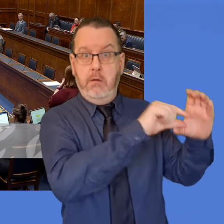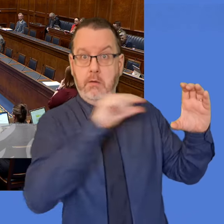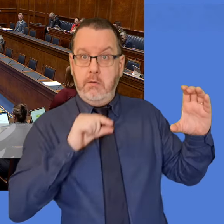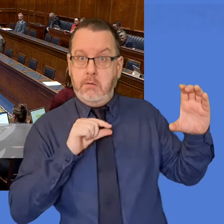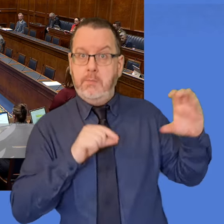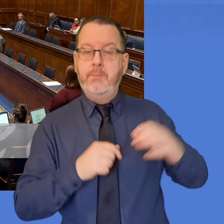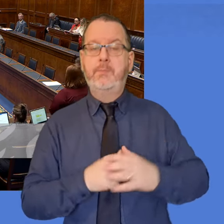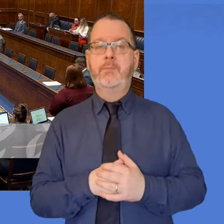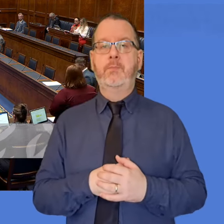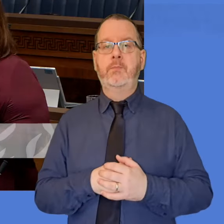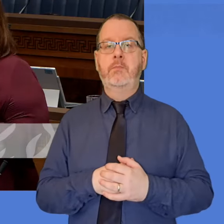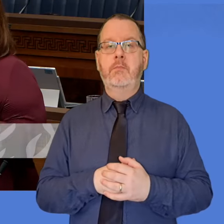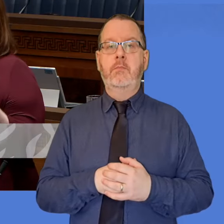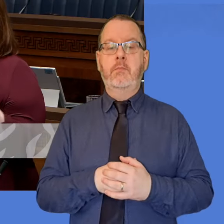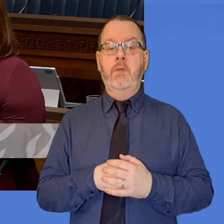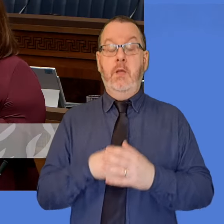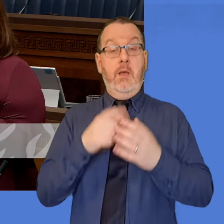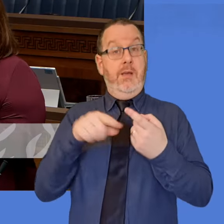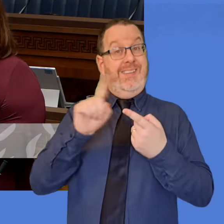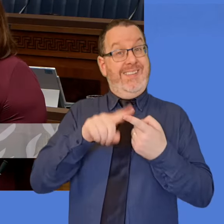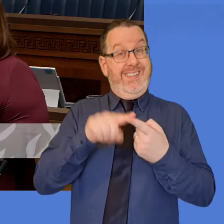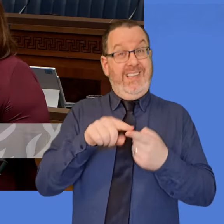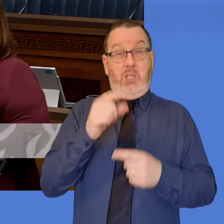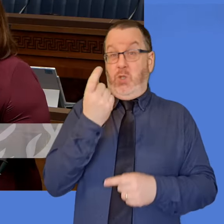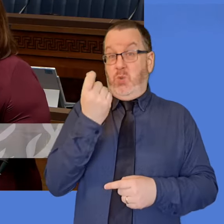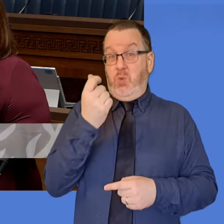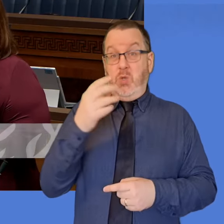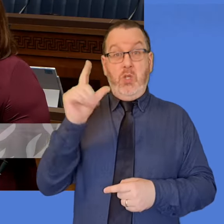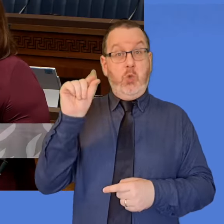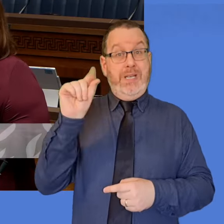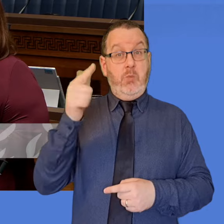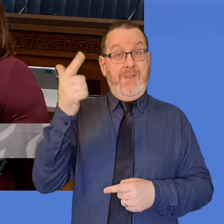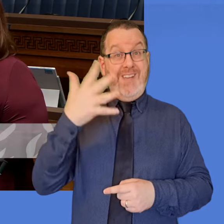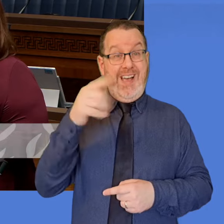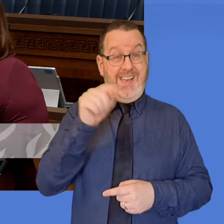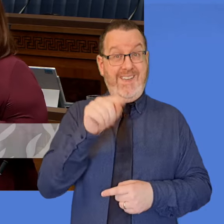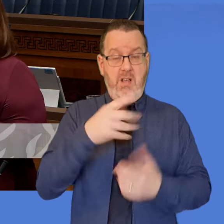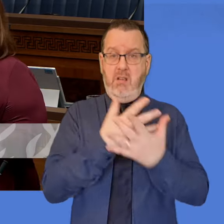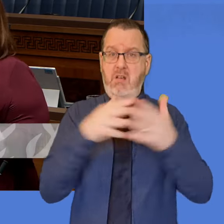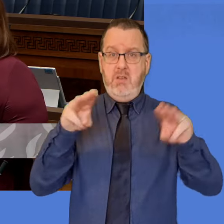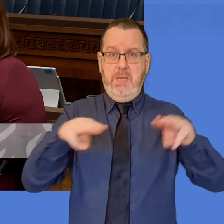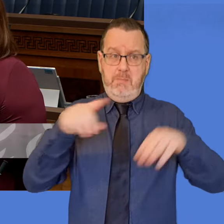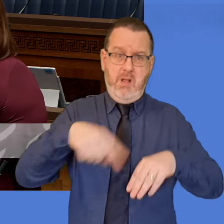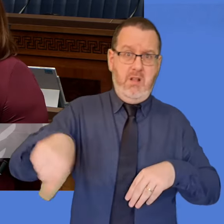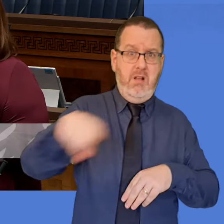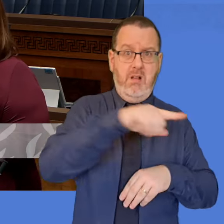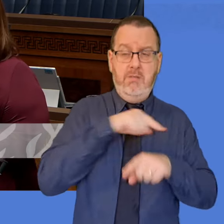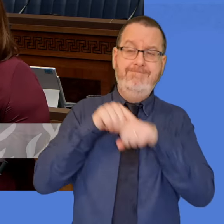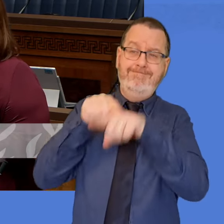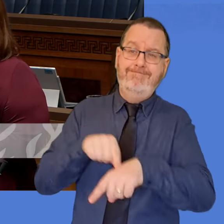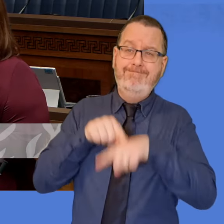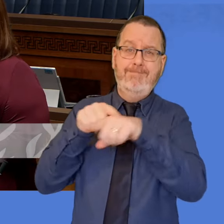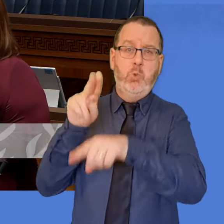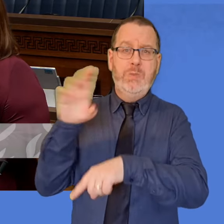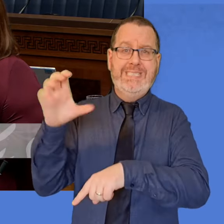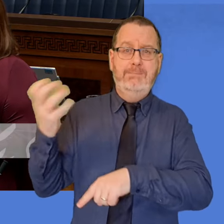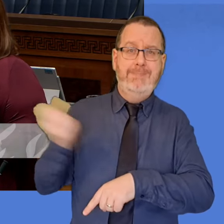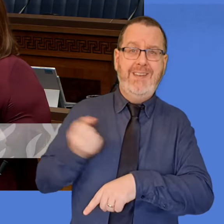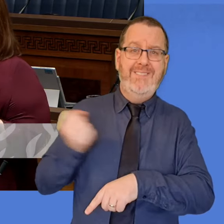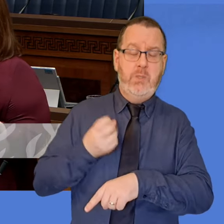that we're facing, obviously Cliff Edge, we come to 2025, can the Minister outline any plans to